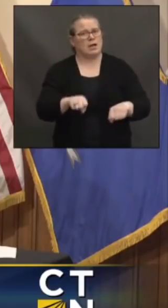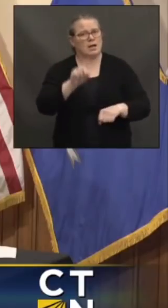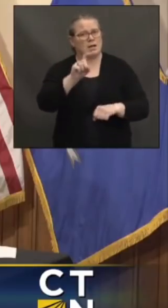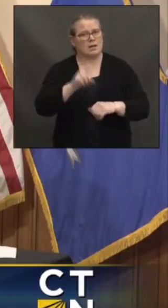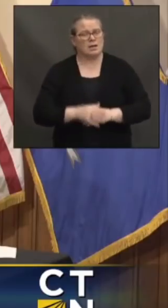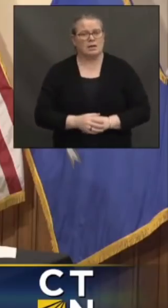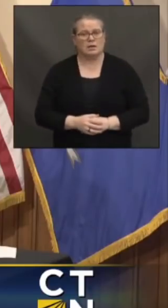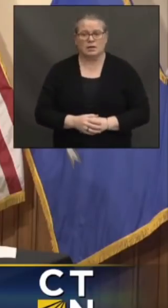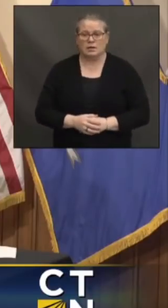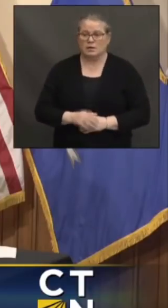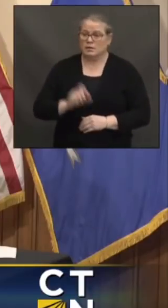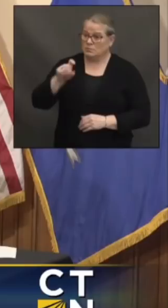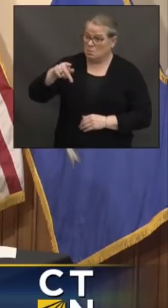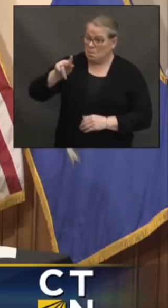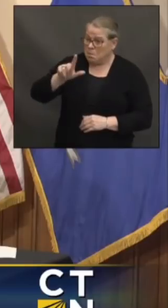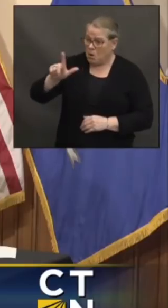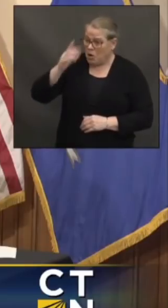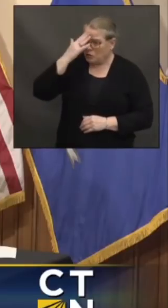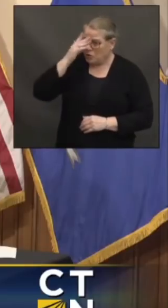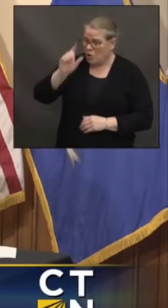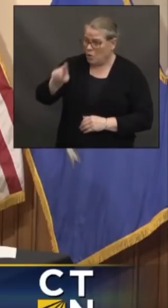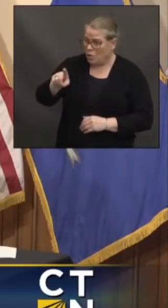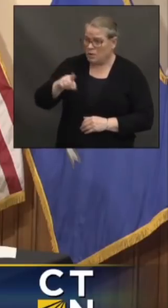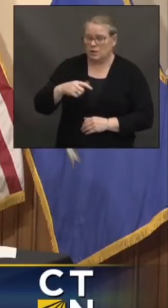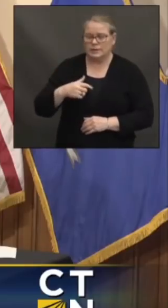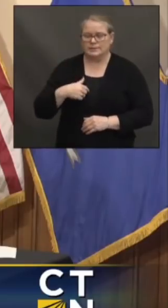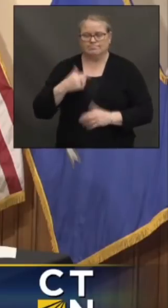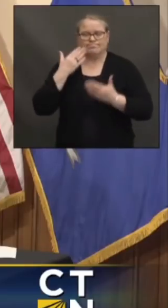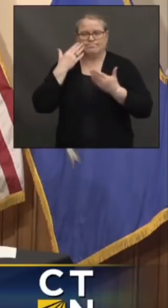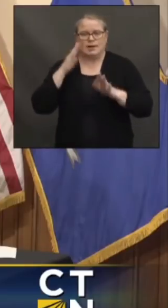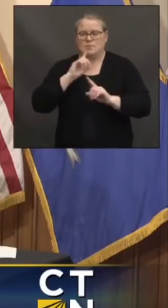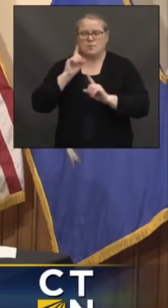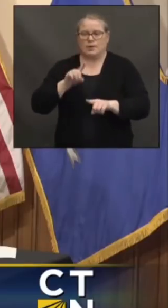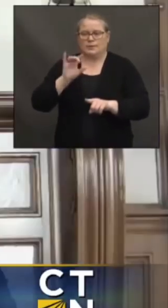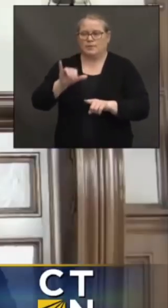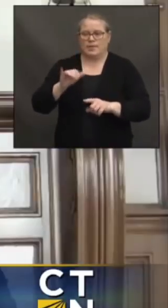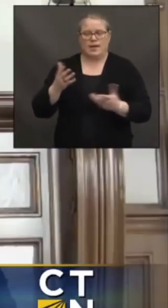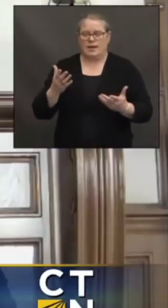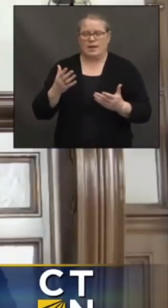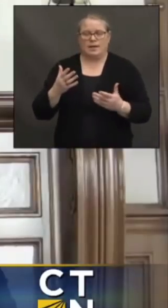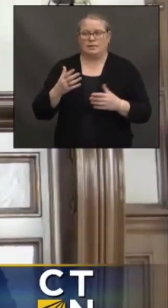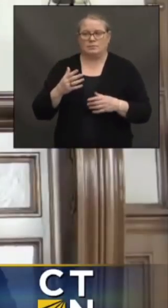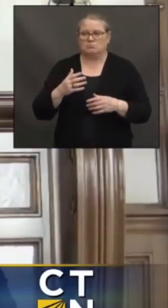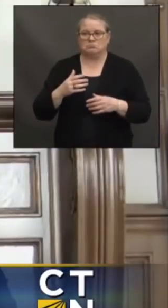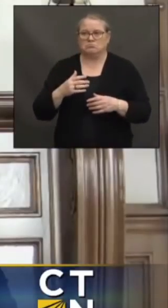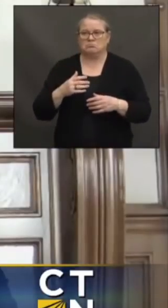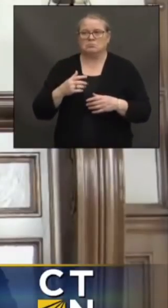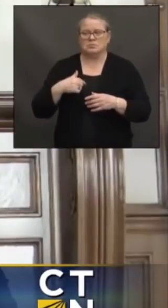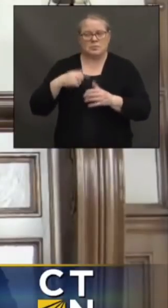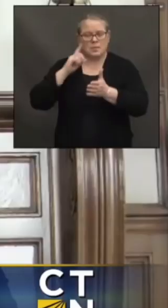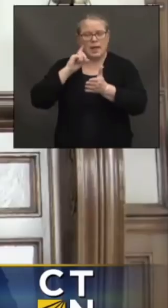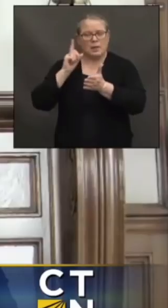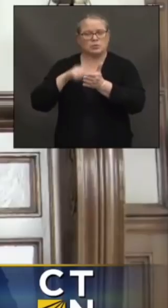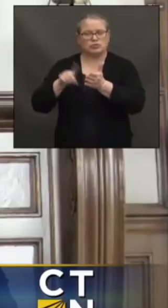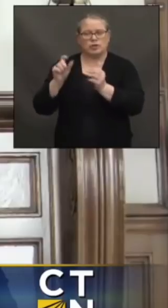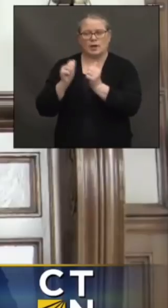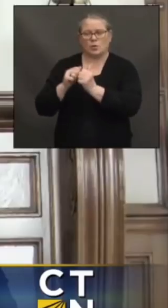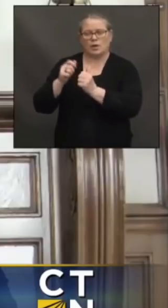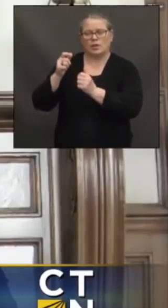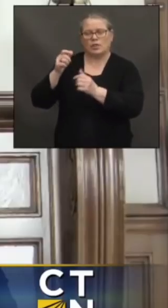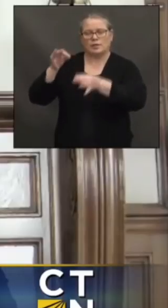Do you know that, Paul? No, I don't know that offhand. We'll be happy to check back in with judicial,